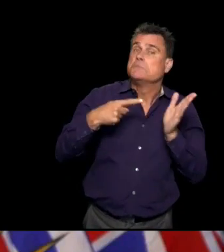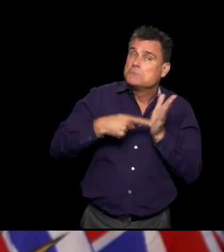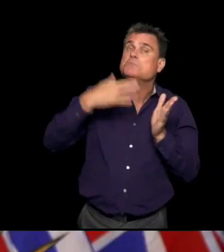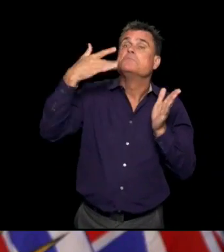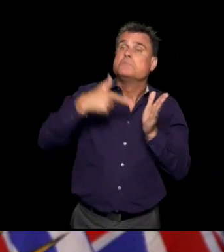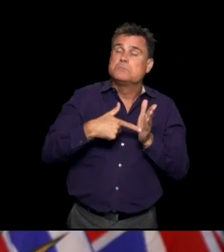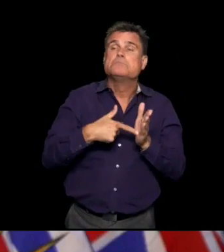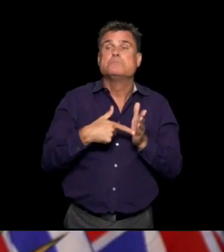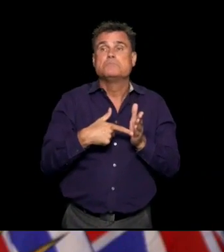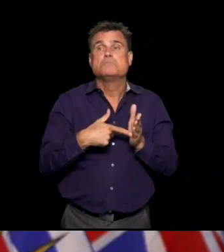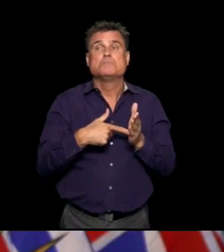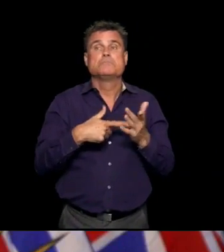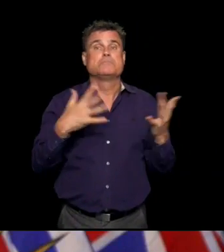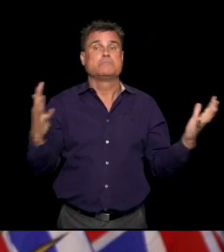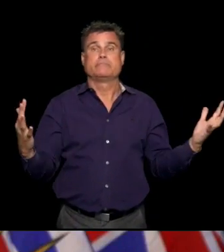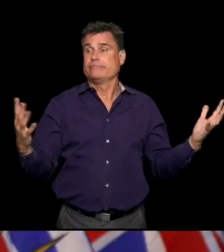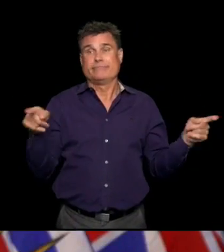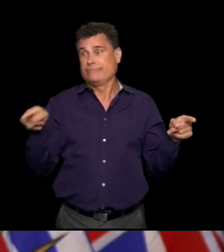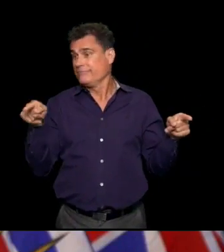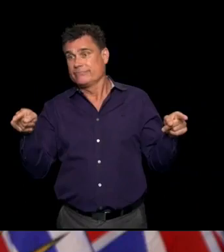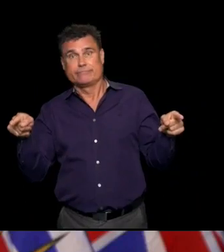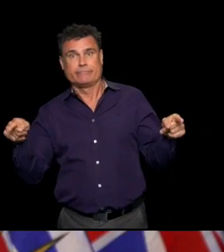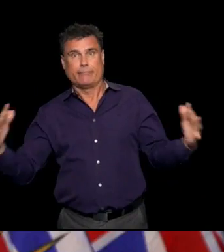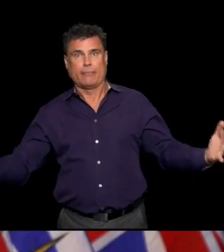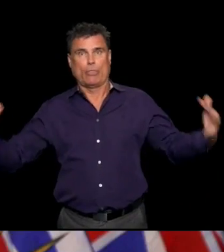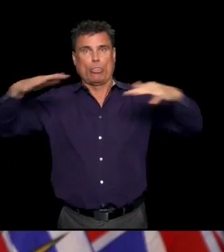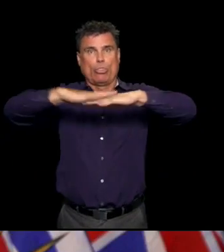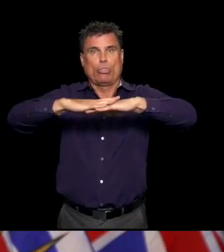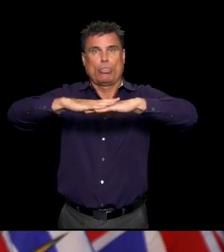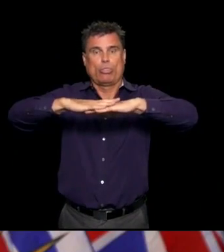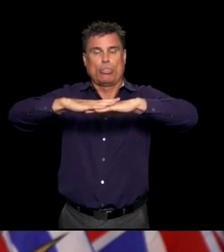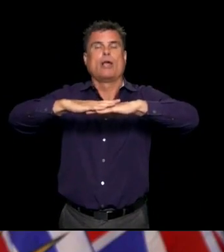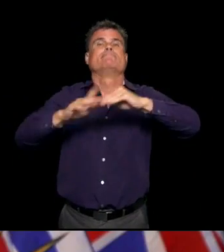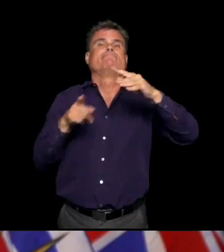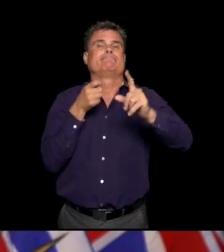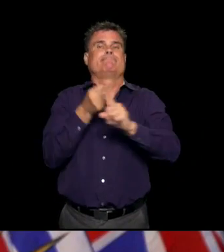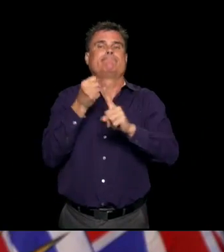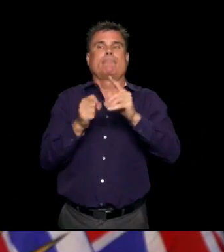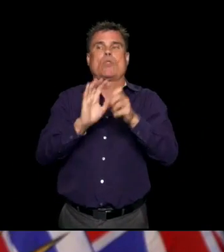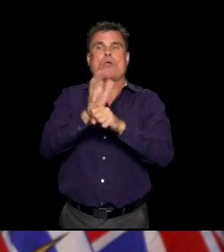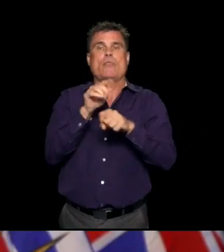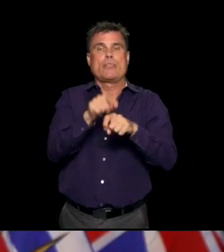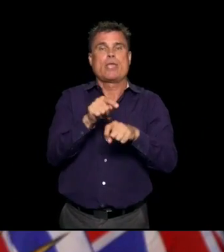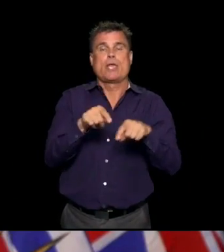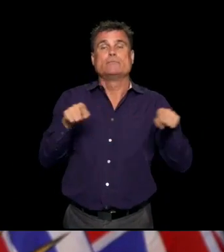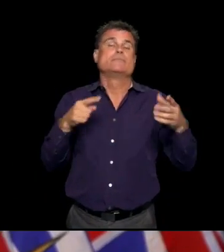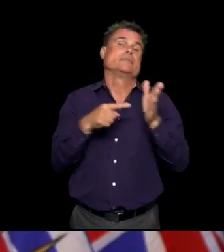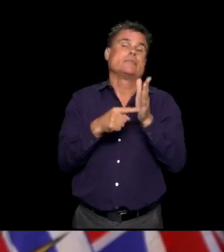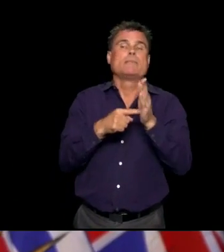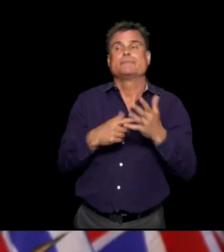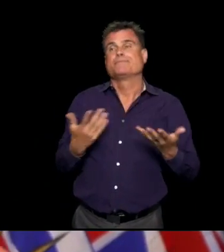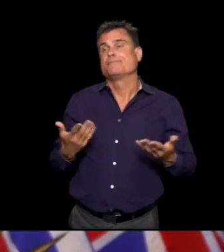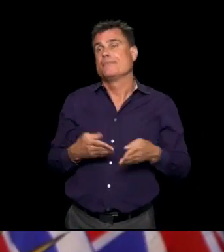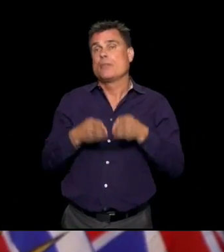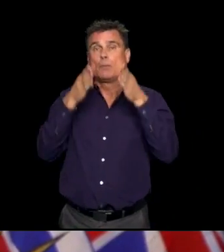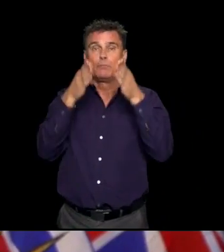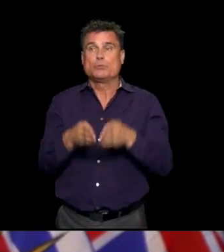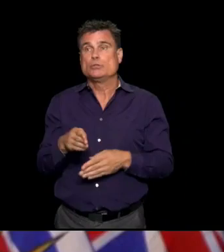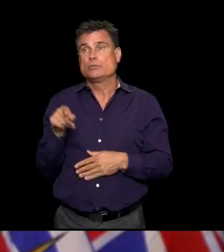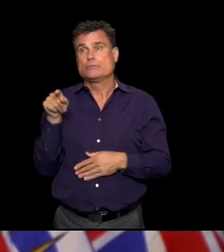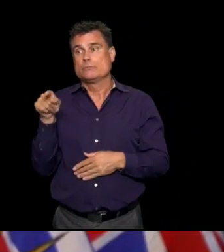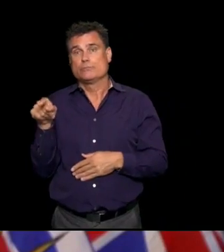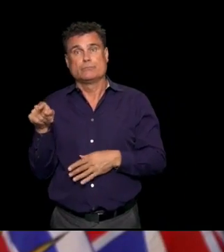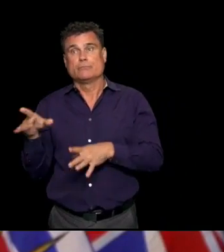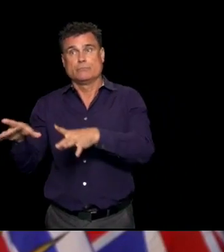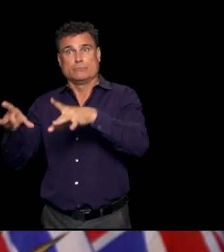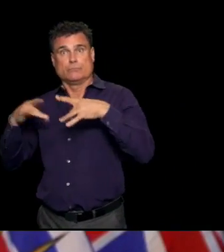mixture of both. So somebody may be at work and been with a co-worker and then brought it home to their family and transmission